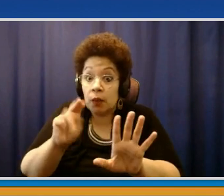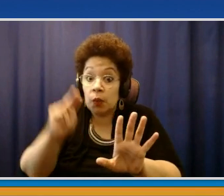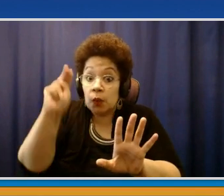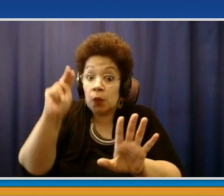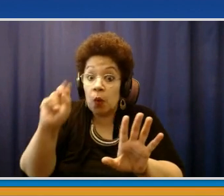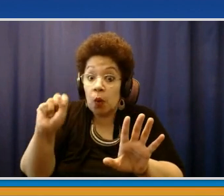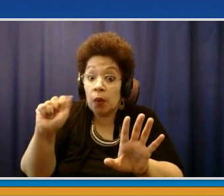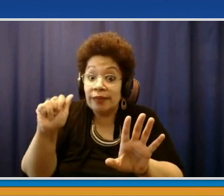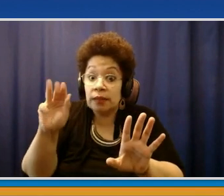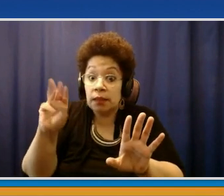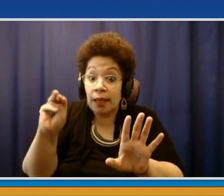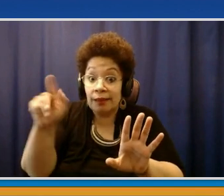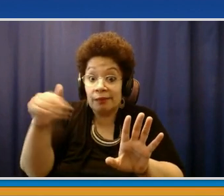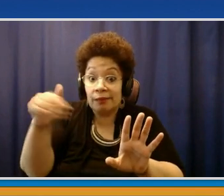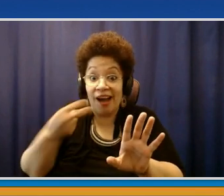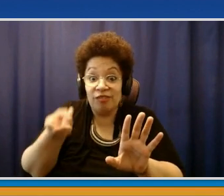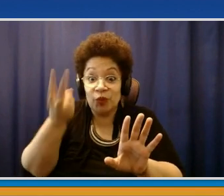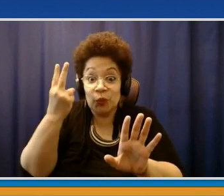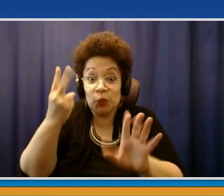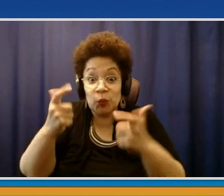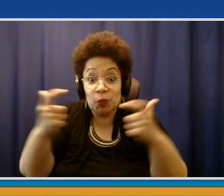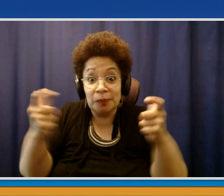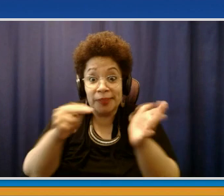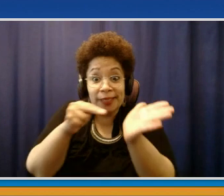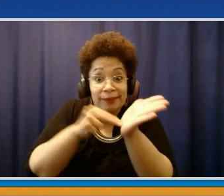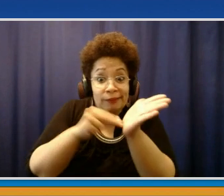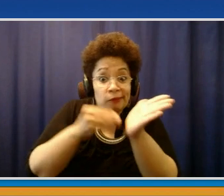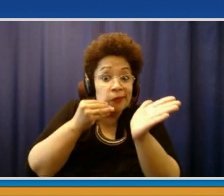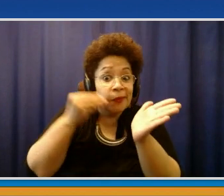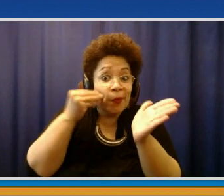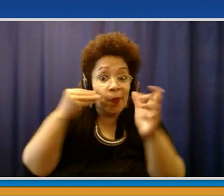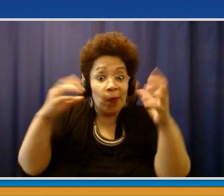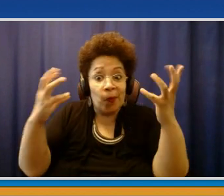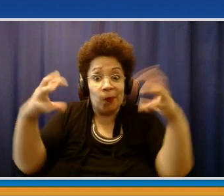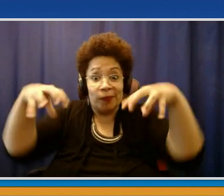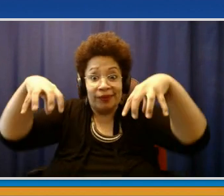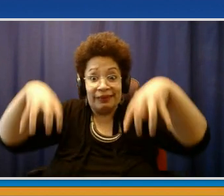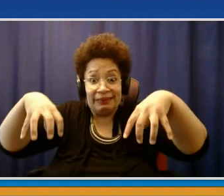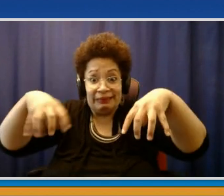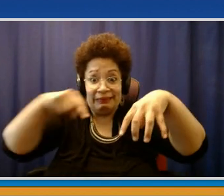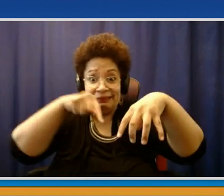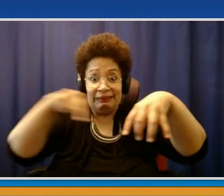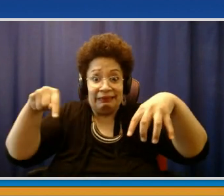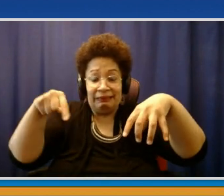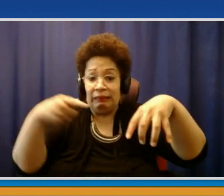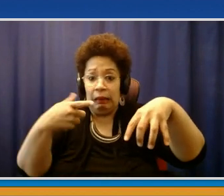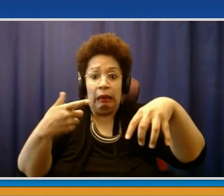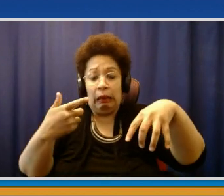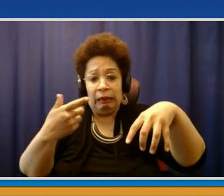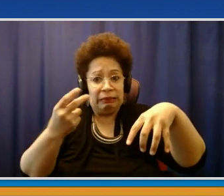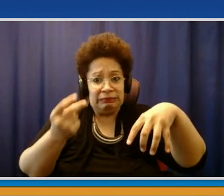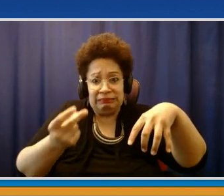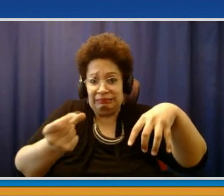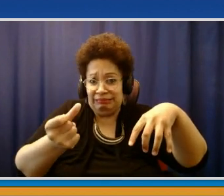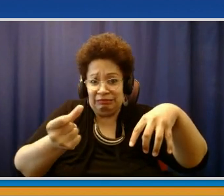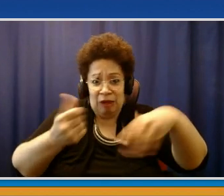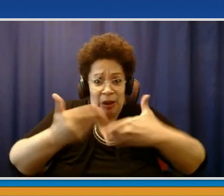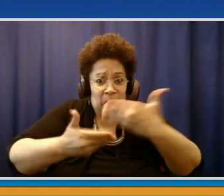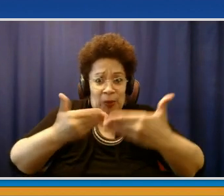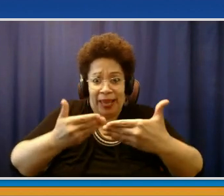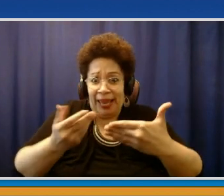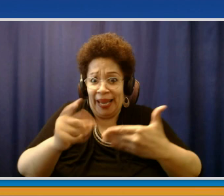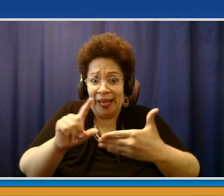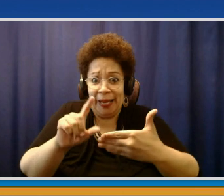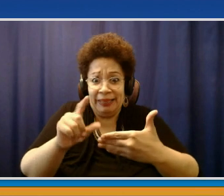patients going in there, we ended up losing about 20 people very early on from COVID deaths in the nursing homes. At the time,